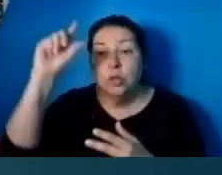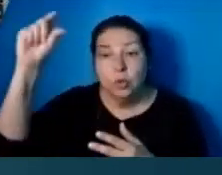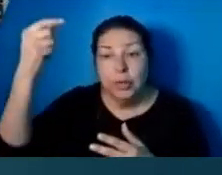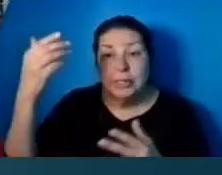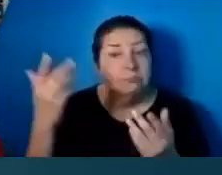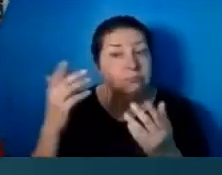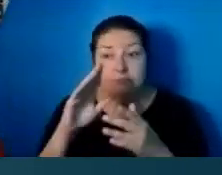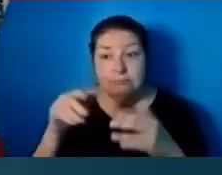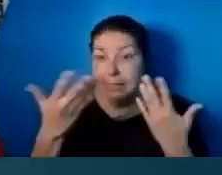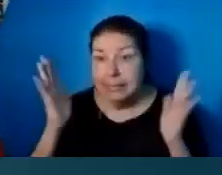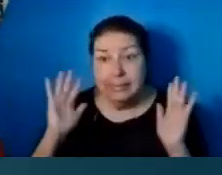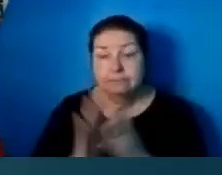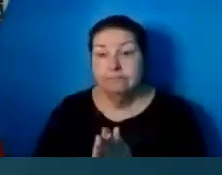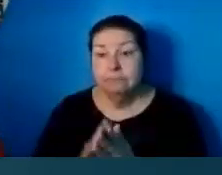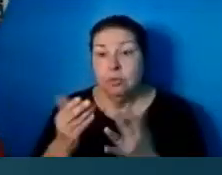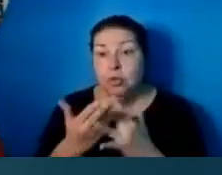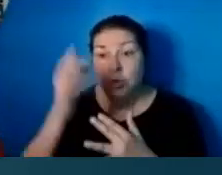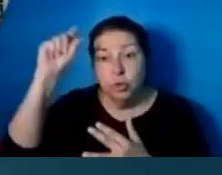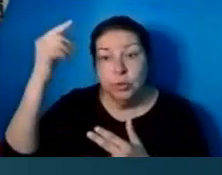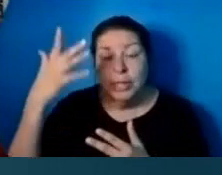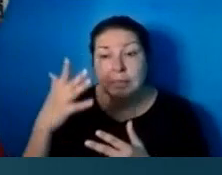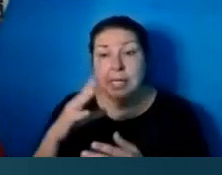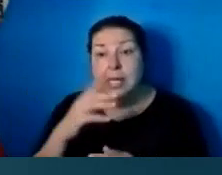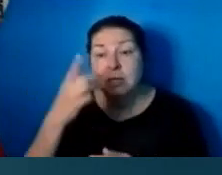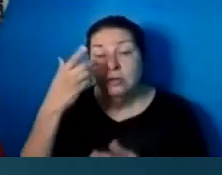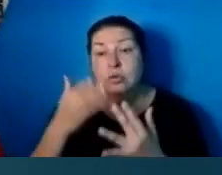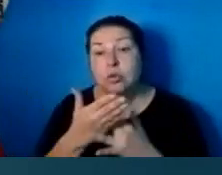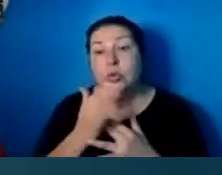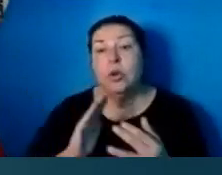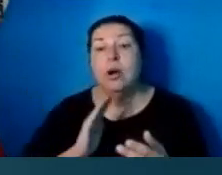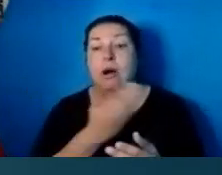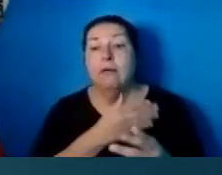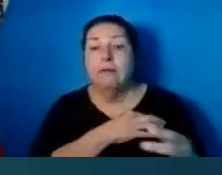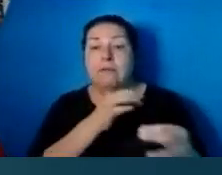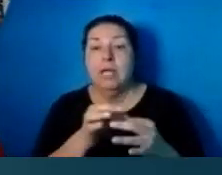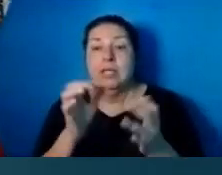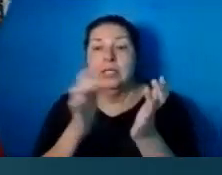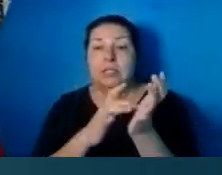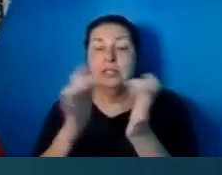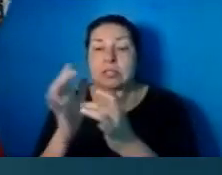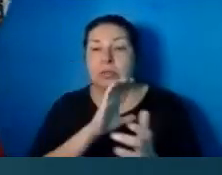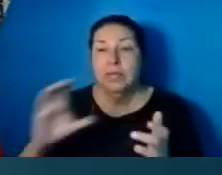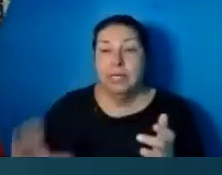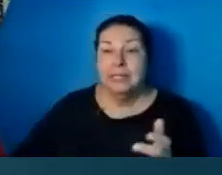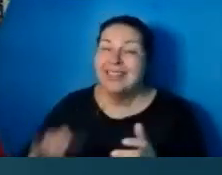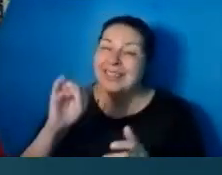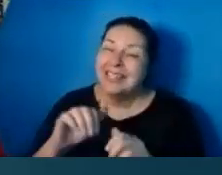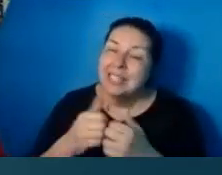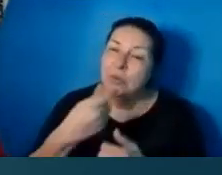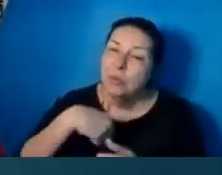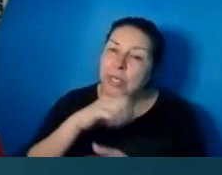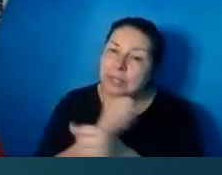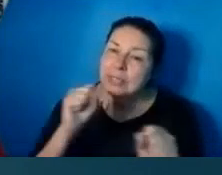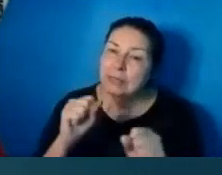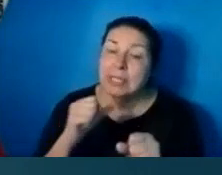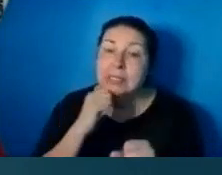And through our faith in Jesus Christ, this is how we are saved. It's not